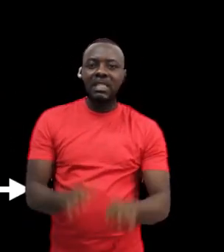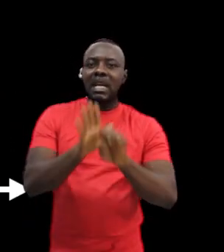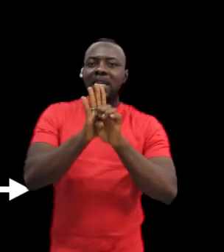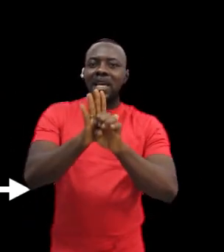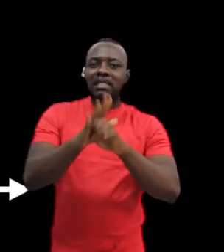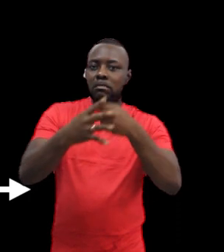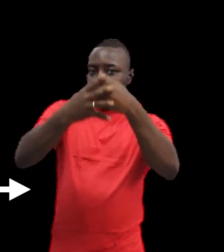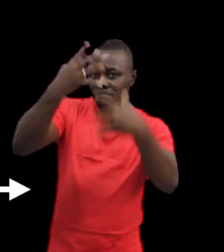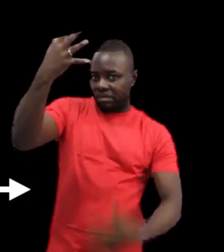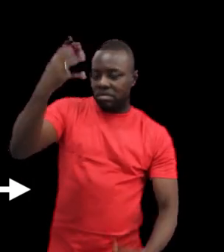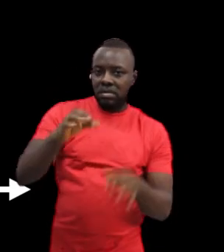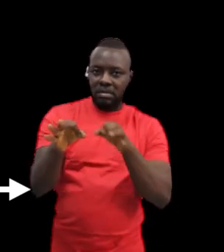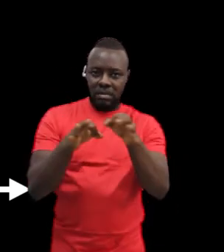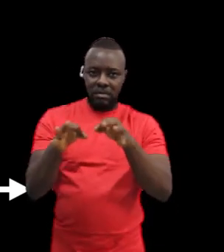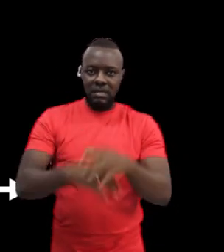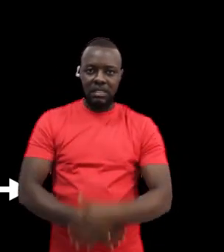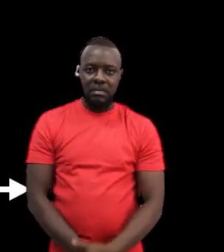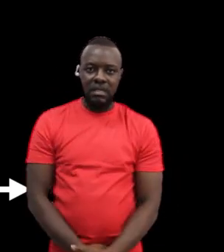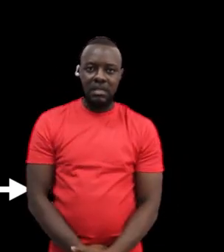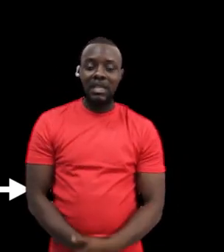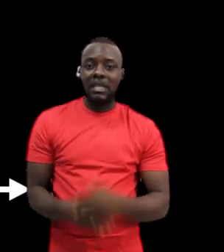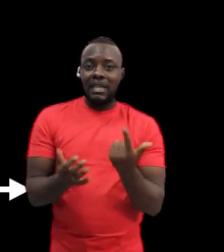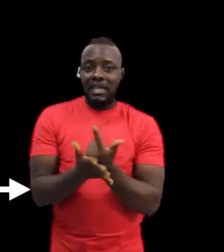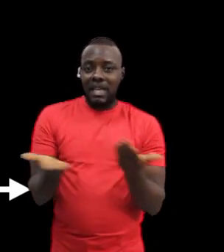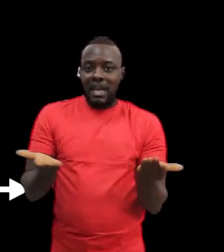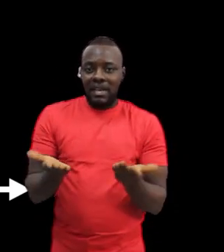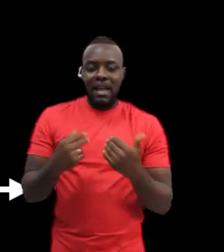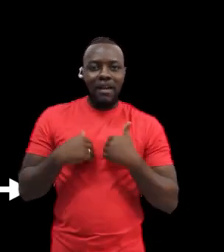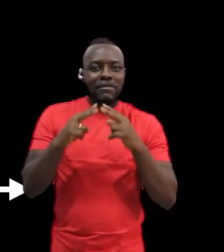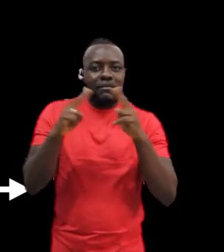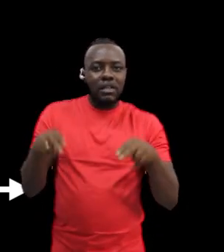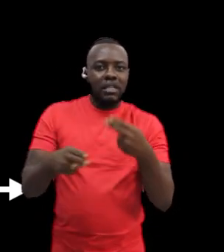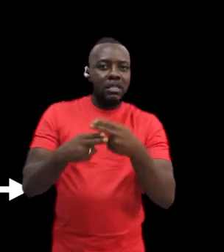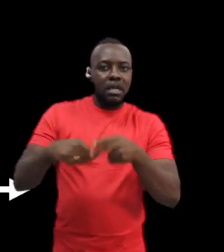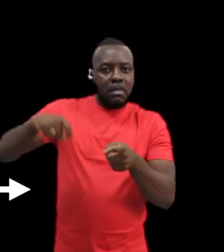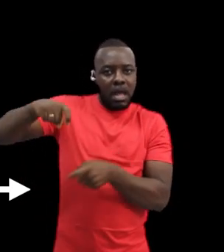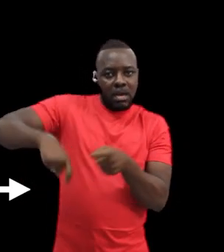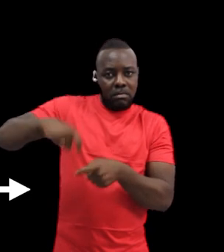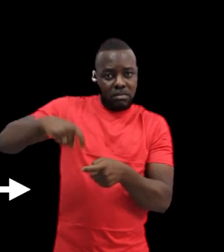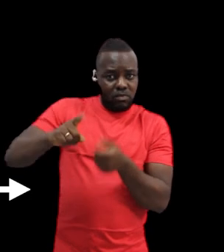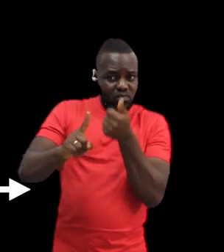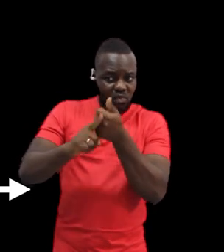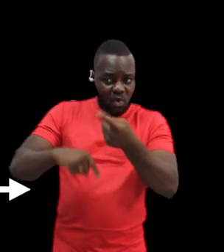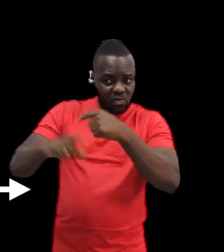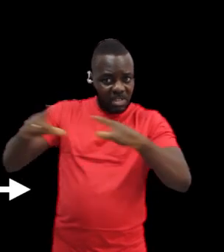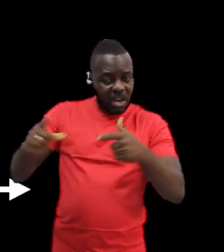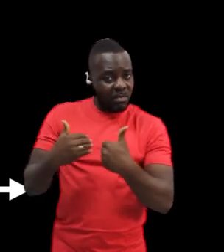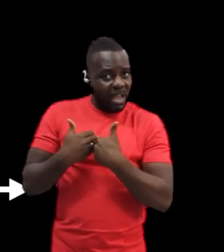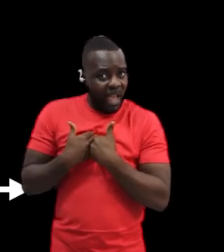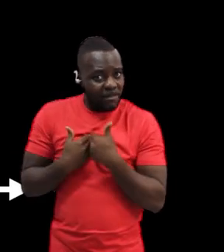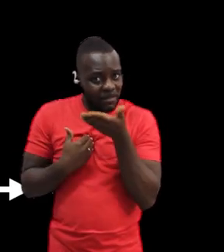ASL on the continent. Examples of Indigenous Sign Languages used in West Africa include Adam Roby Sign Language in Ghana,